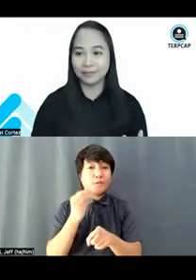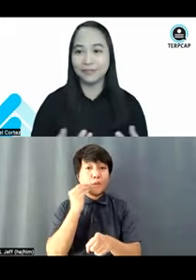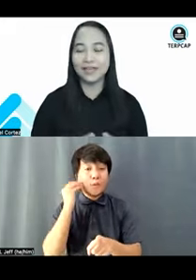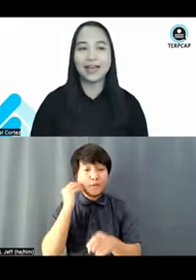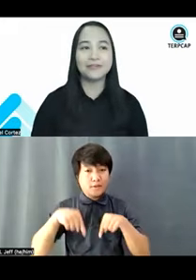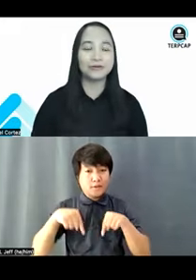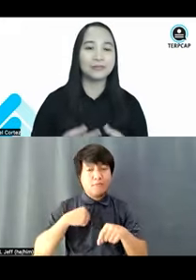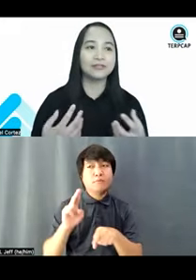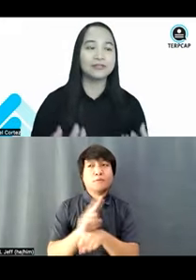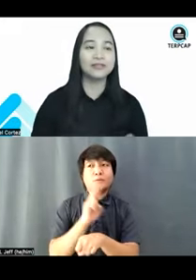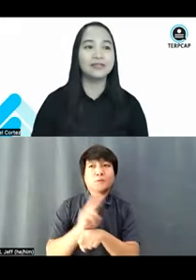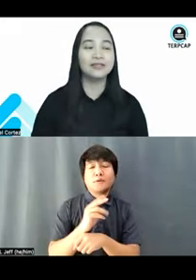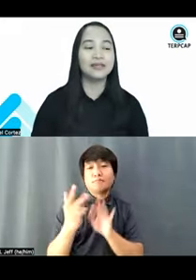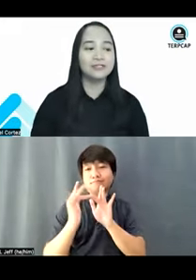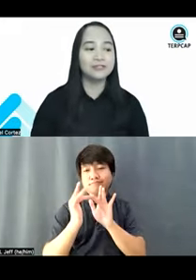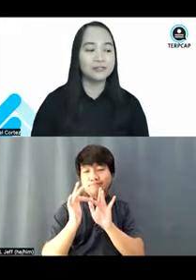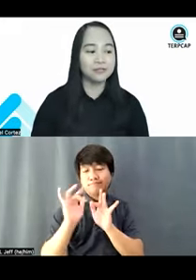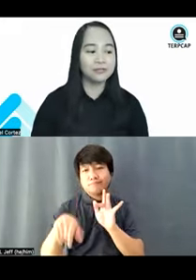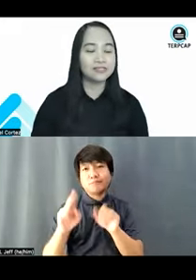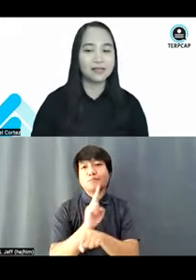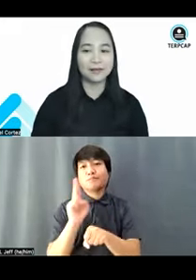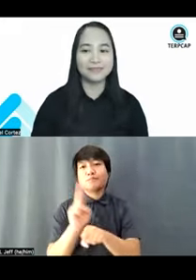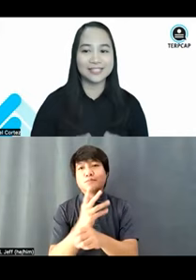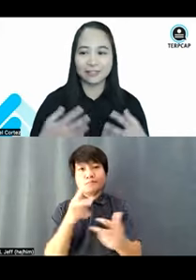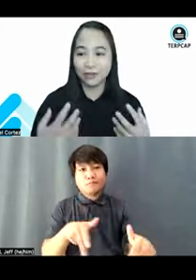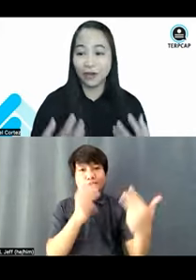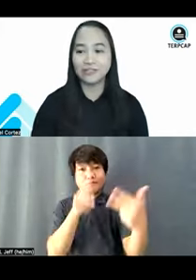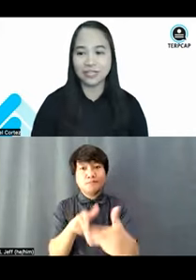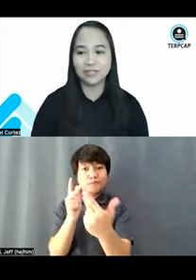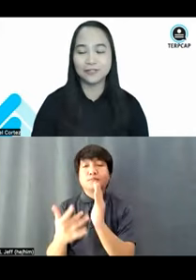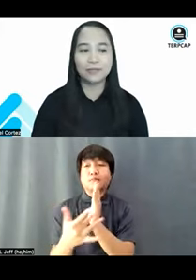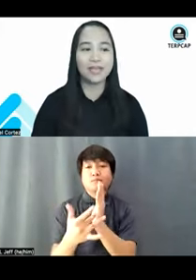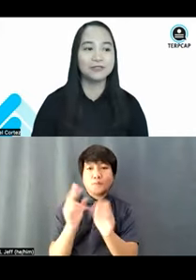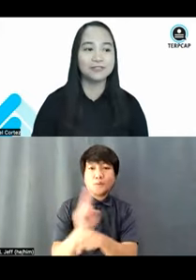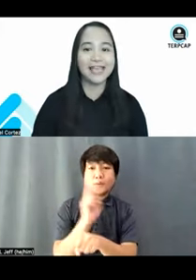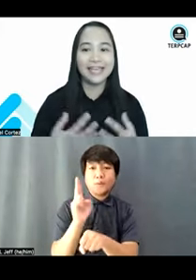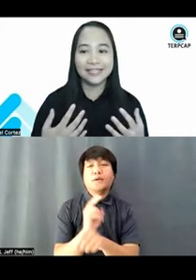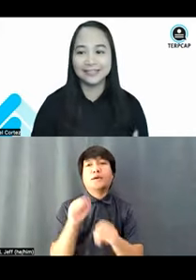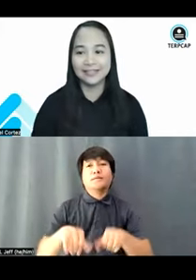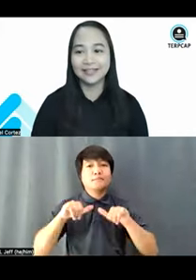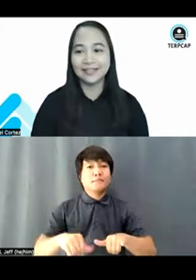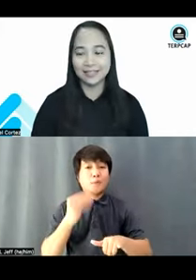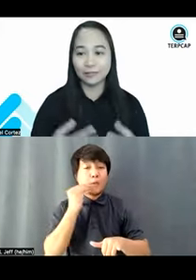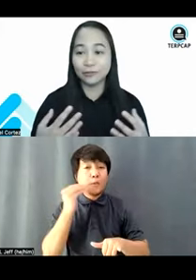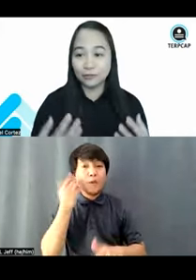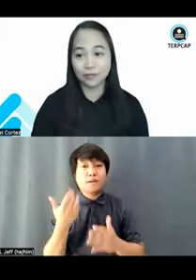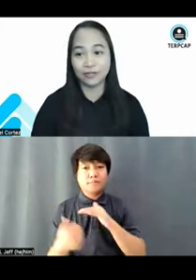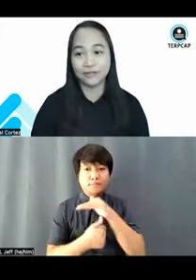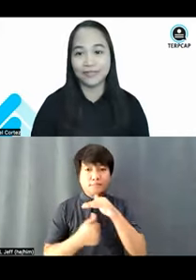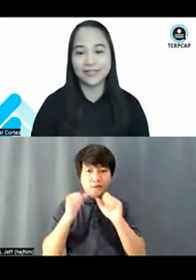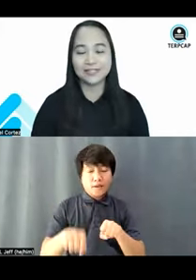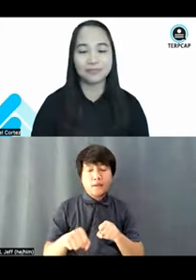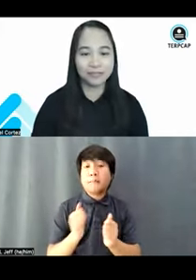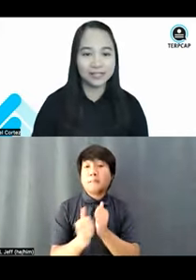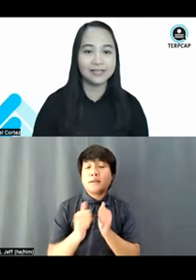the web, having the opportunity to use technology to be able to aid inclusion